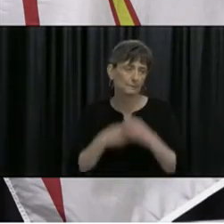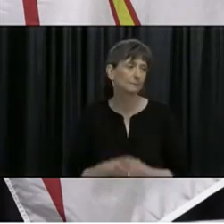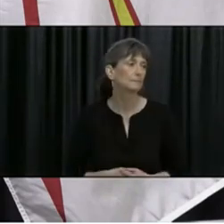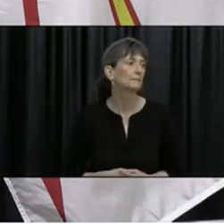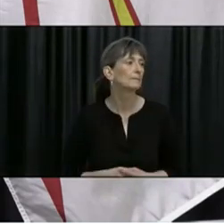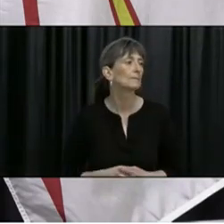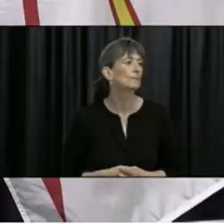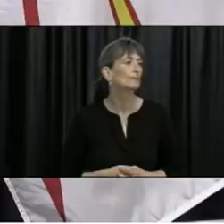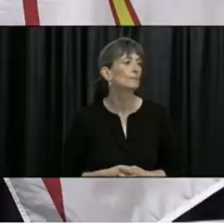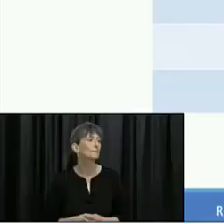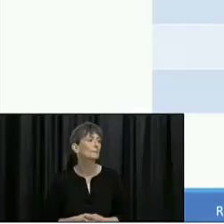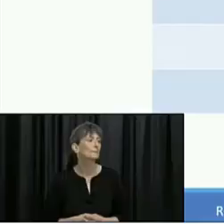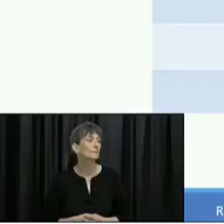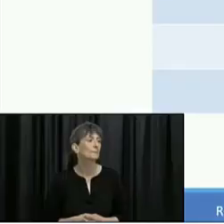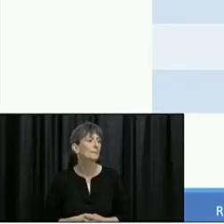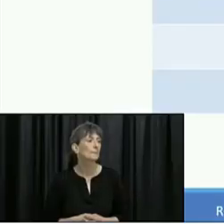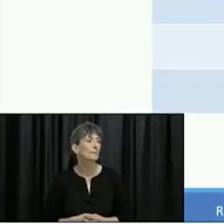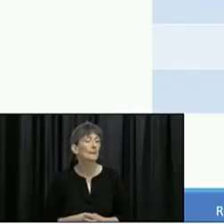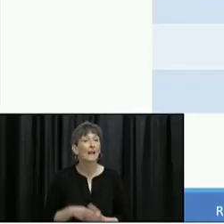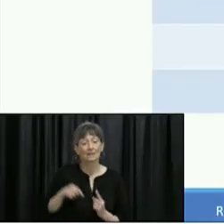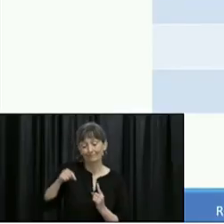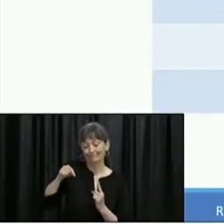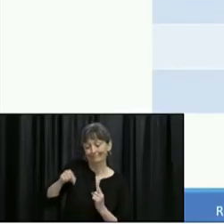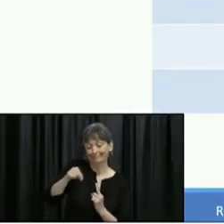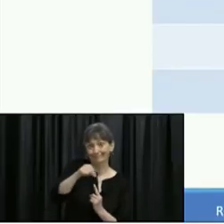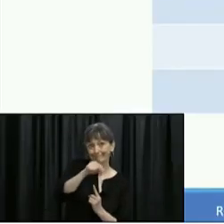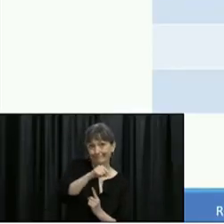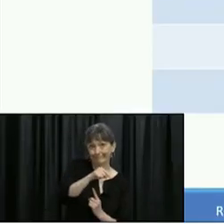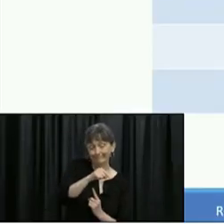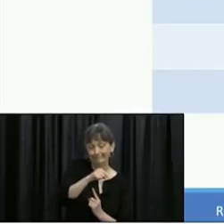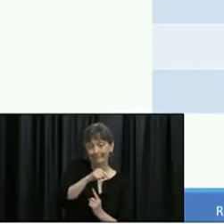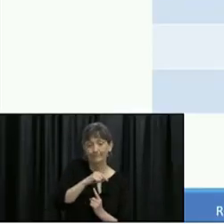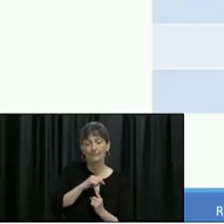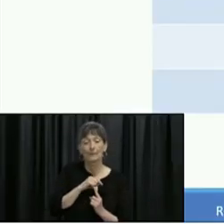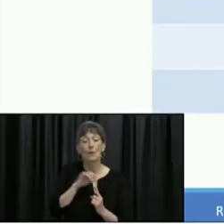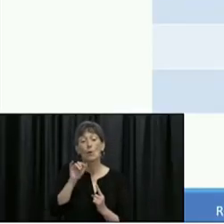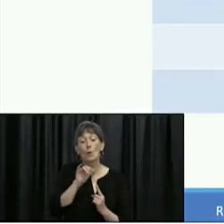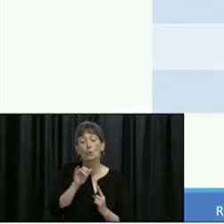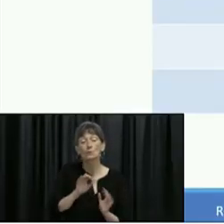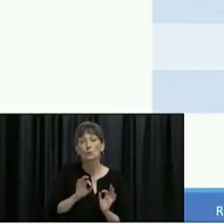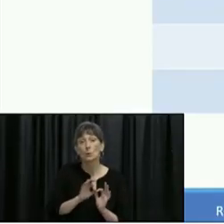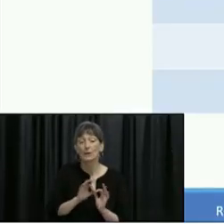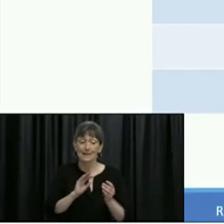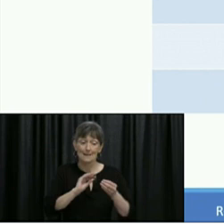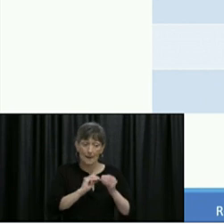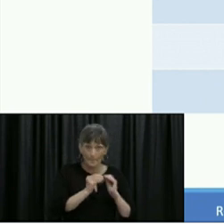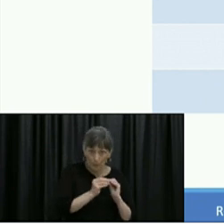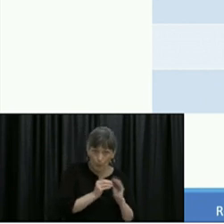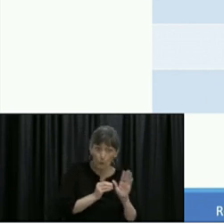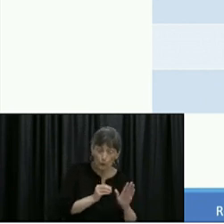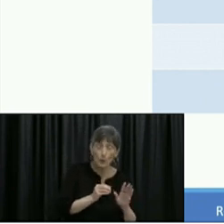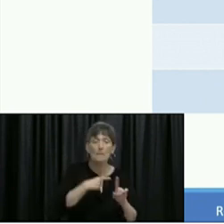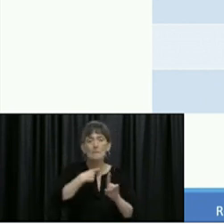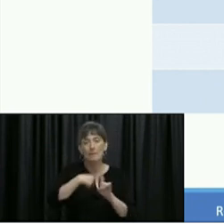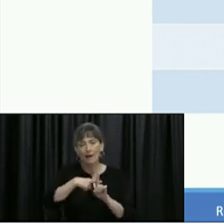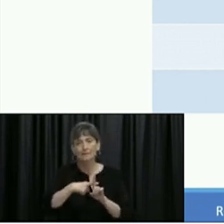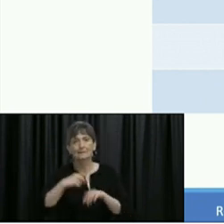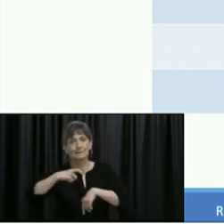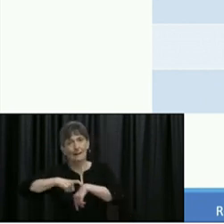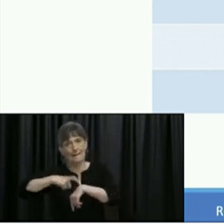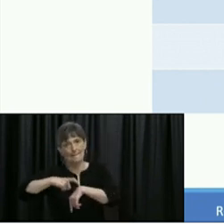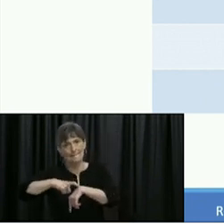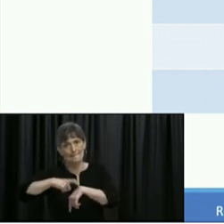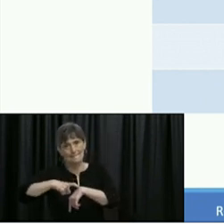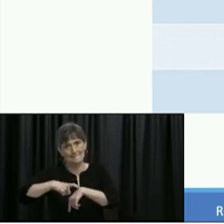The other element in terms of contact tracing, it's not only the number of contacts, it's also the time to